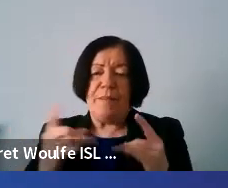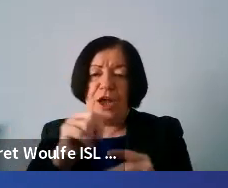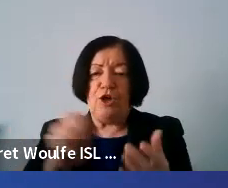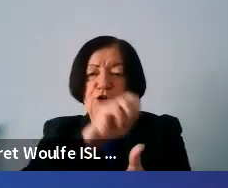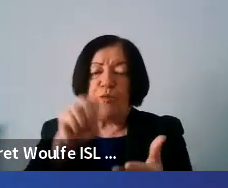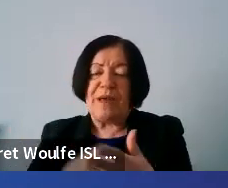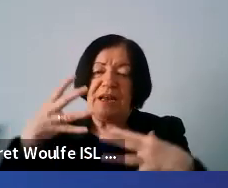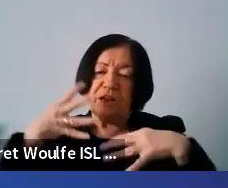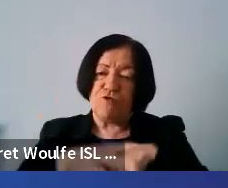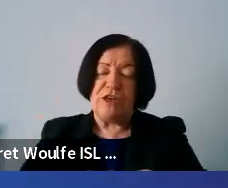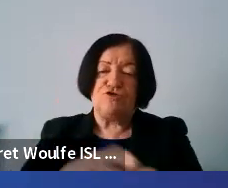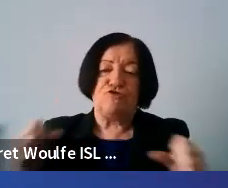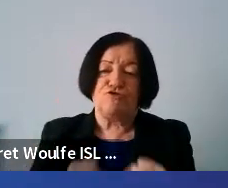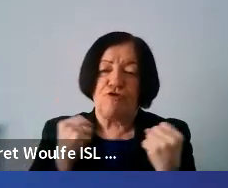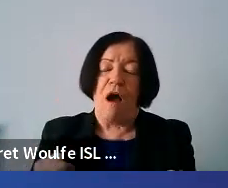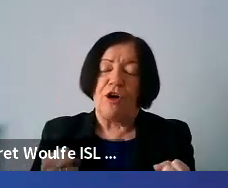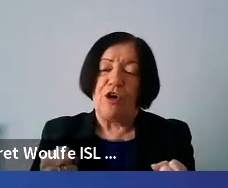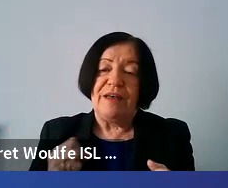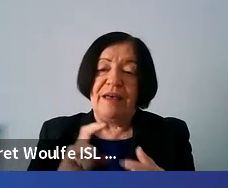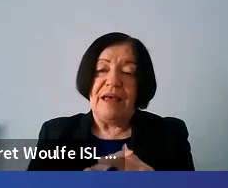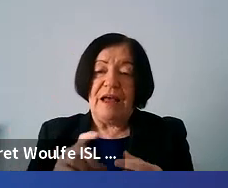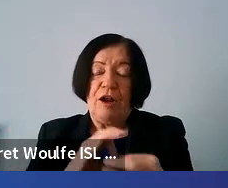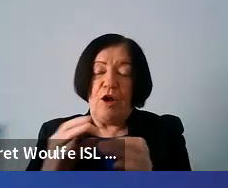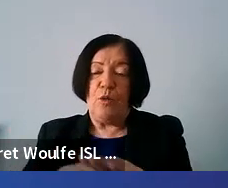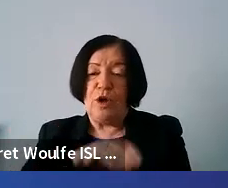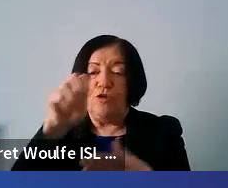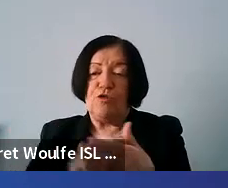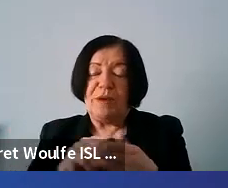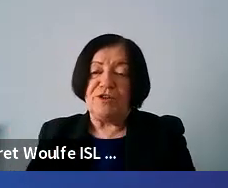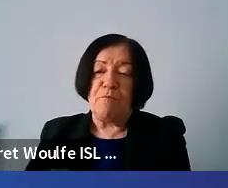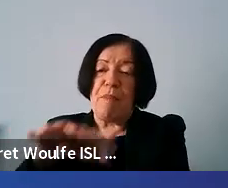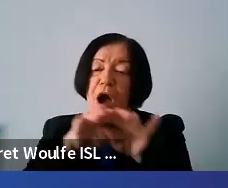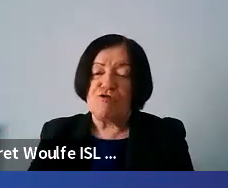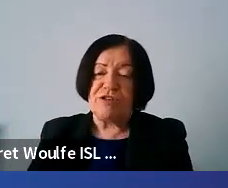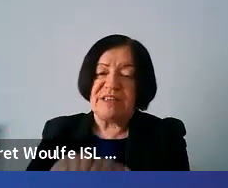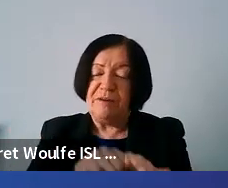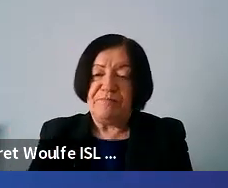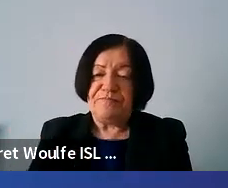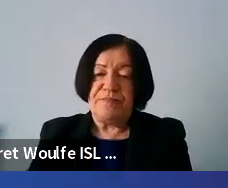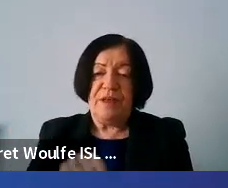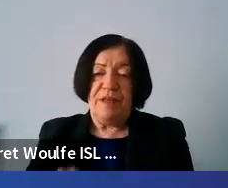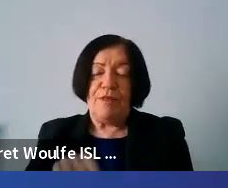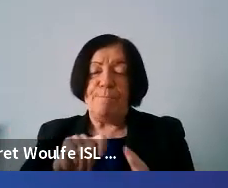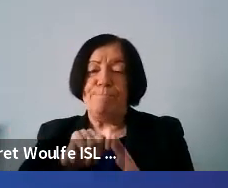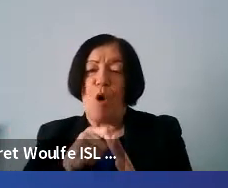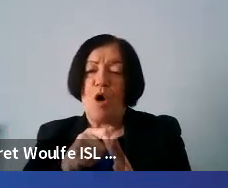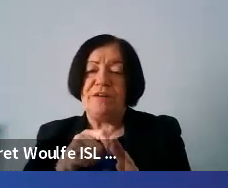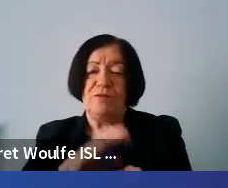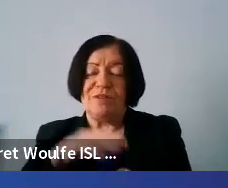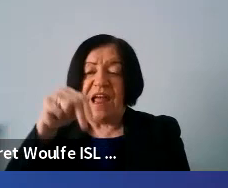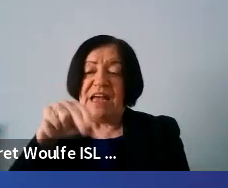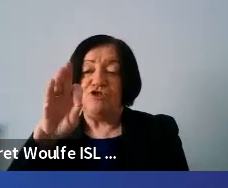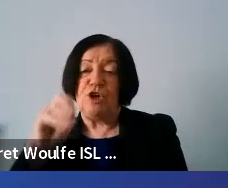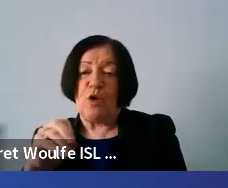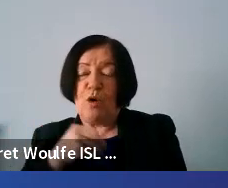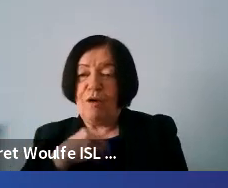integration stronger um and dealing with european democracy so um the whole point was for ngos